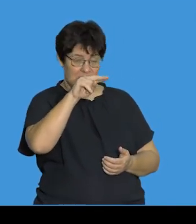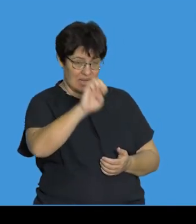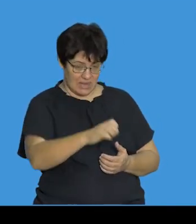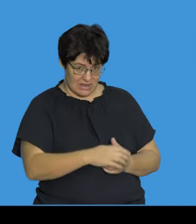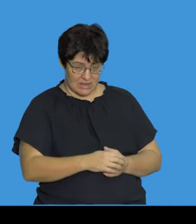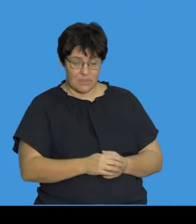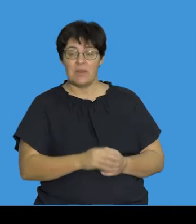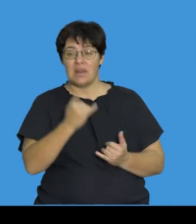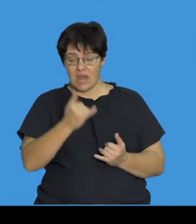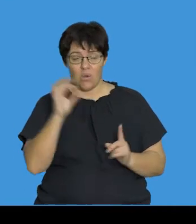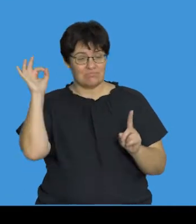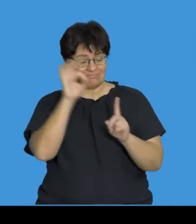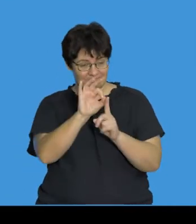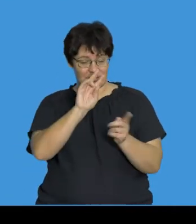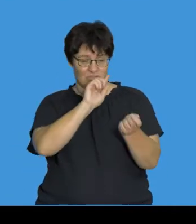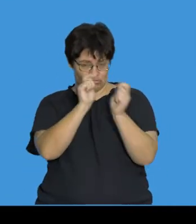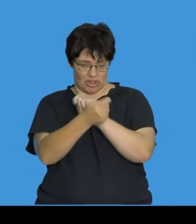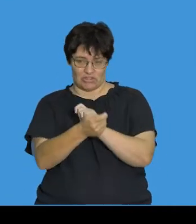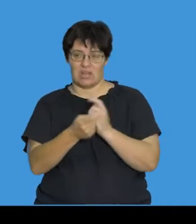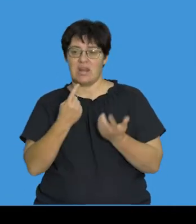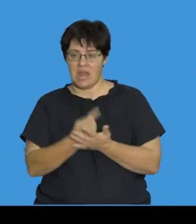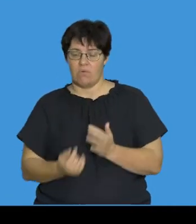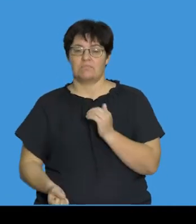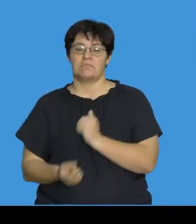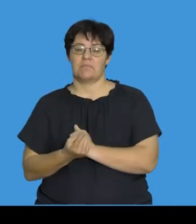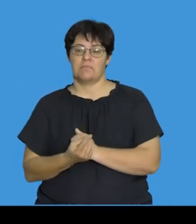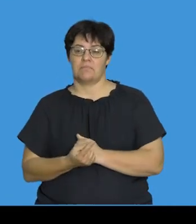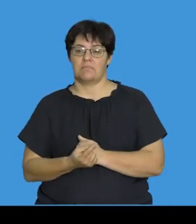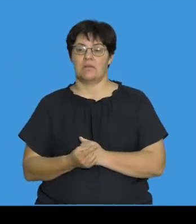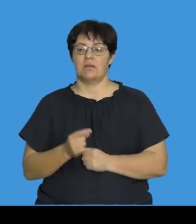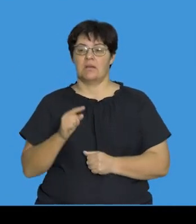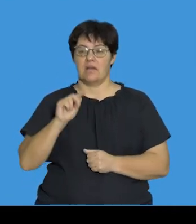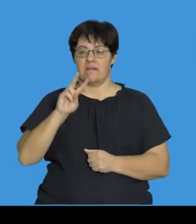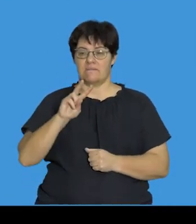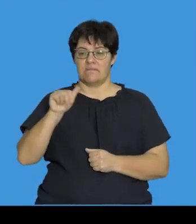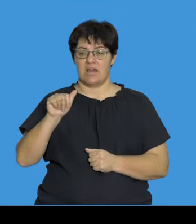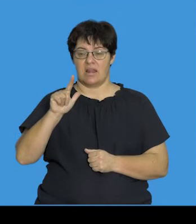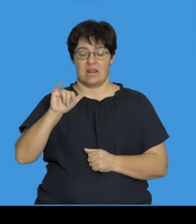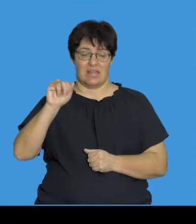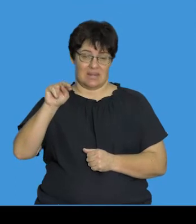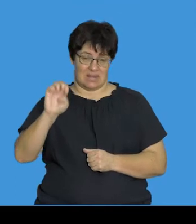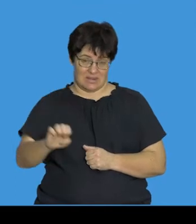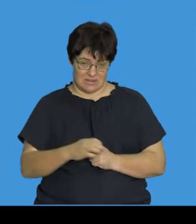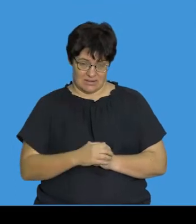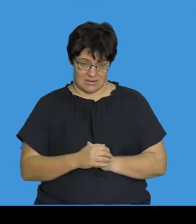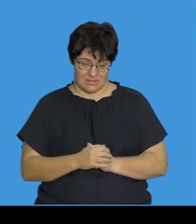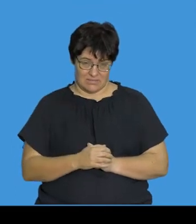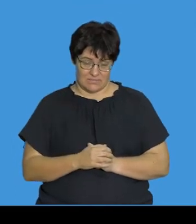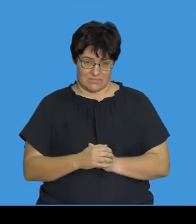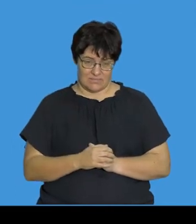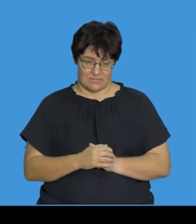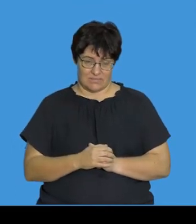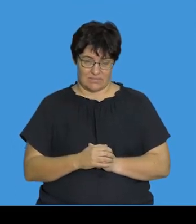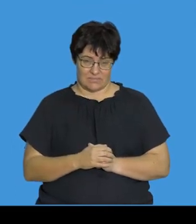effect of substitution, where a single point mutation has occurred, we see that the amino acid at that specific point is